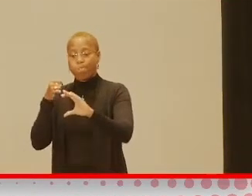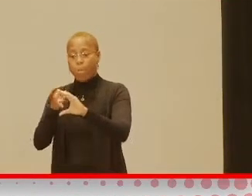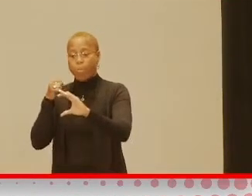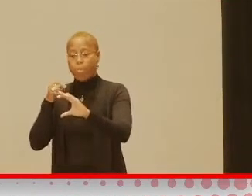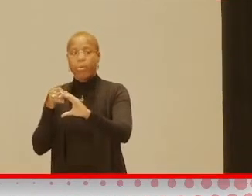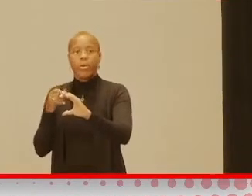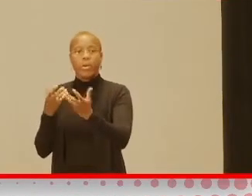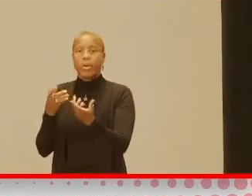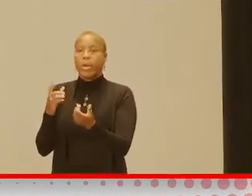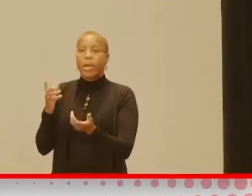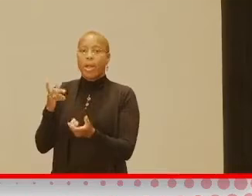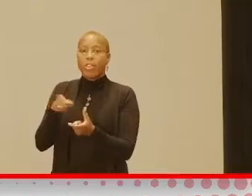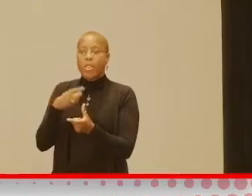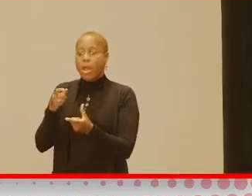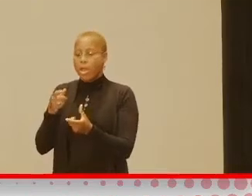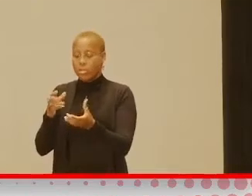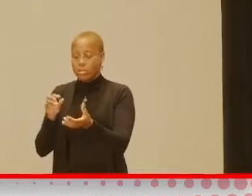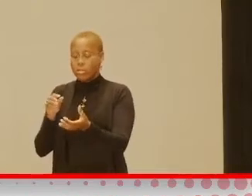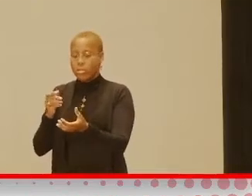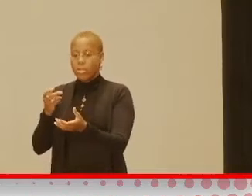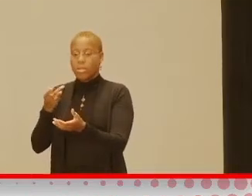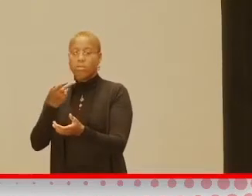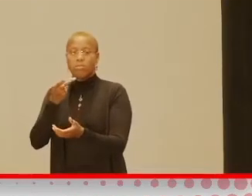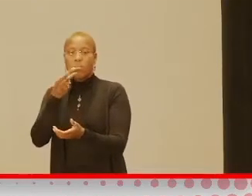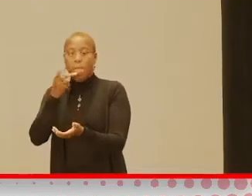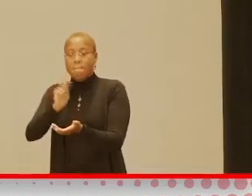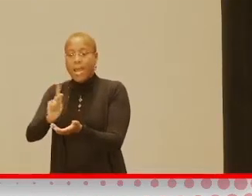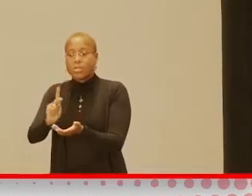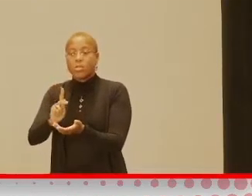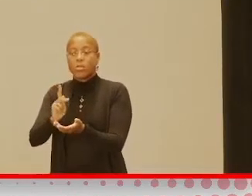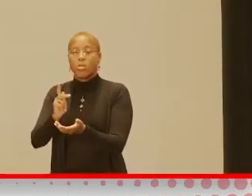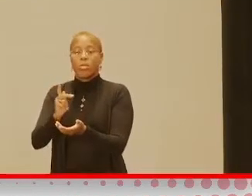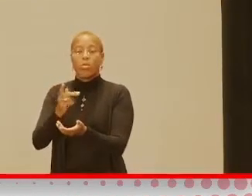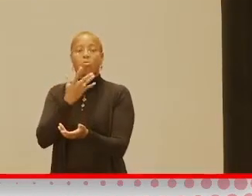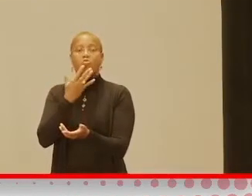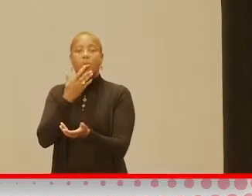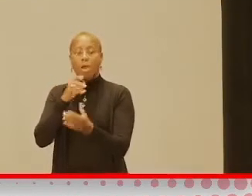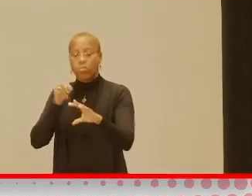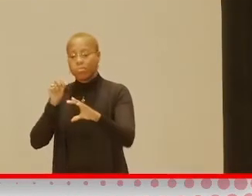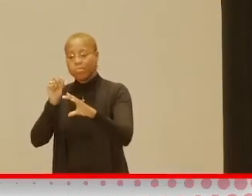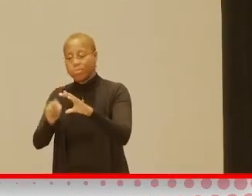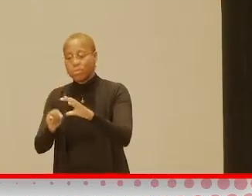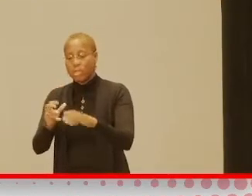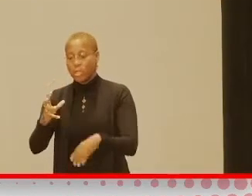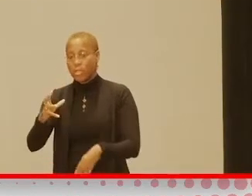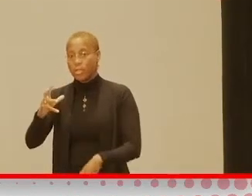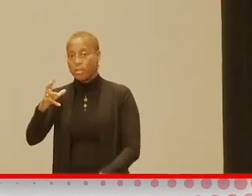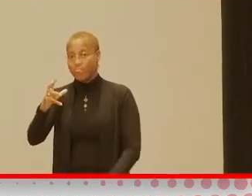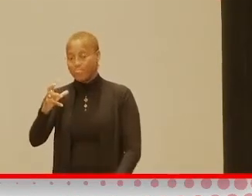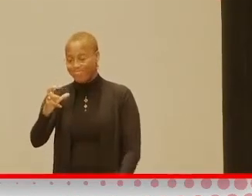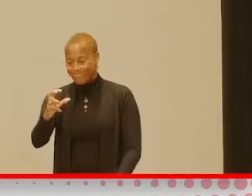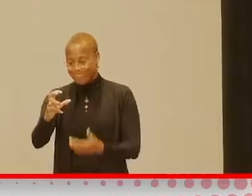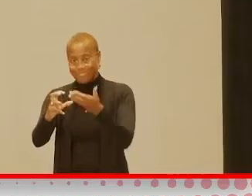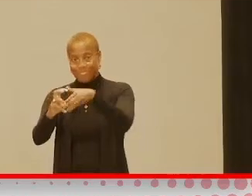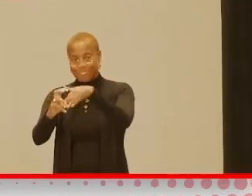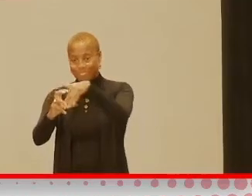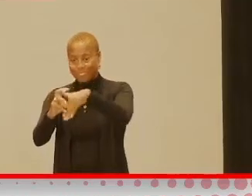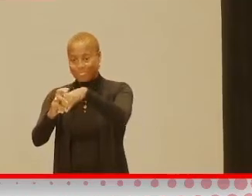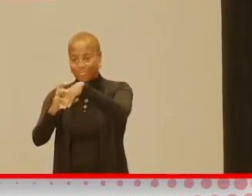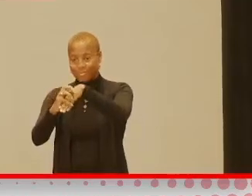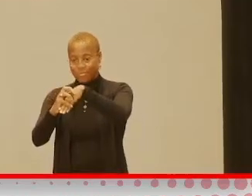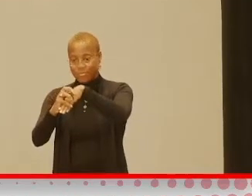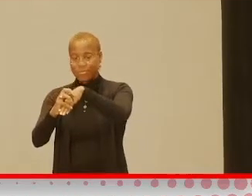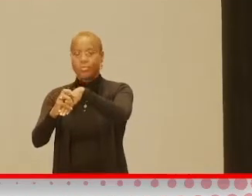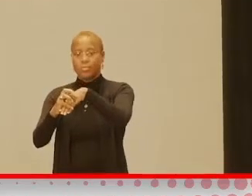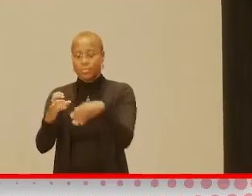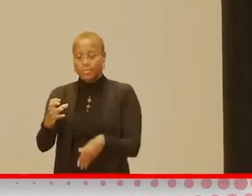a crayon or a pencil or a pen, you know, to give them something bigger that they can hold on to, that they can grip with,